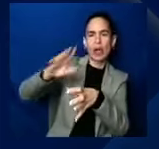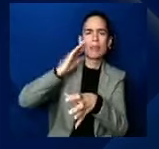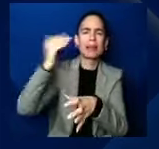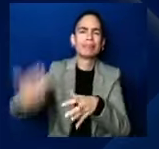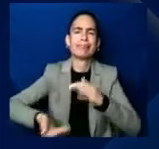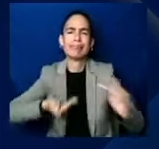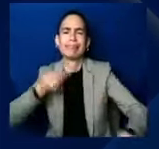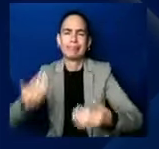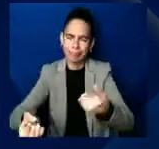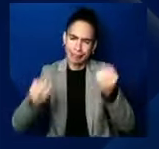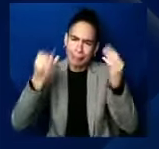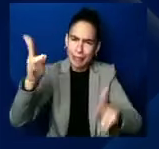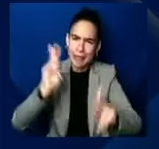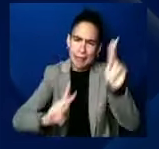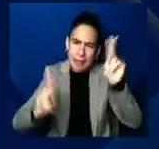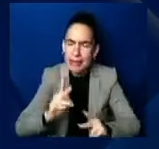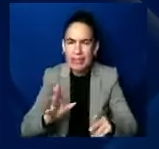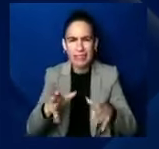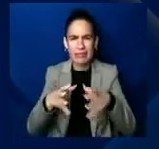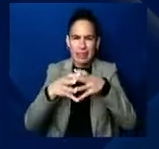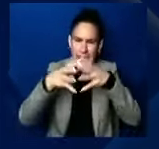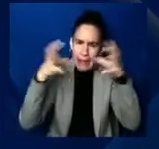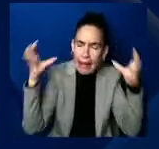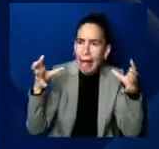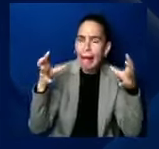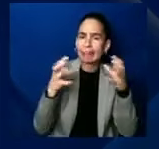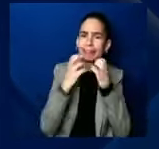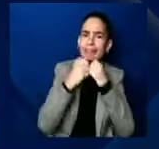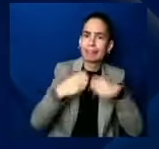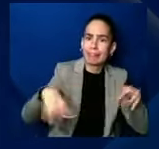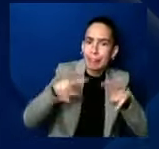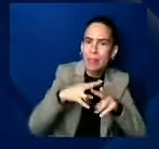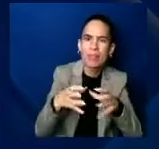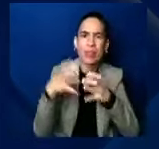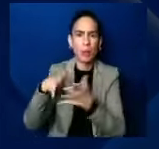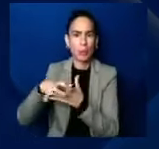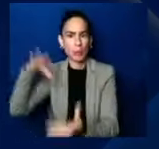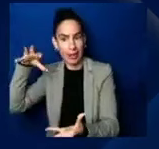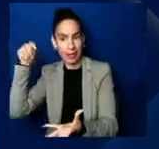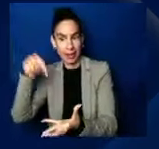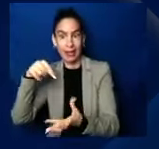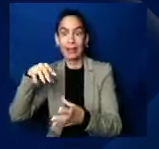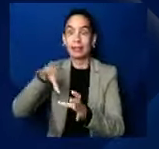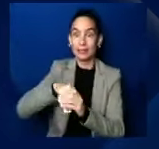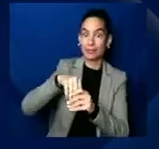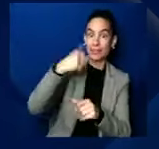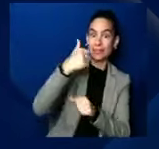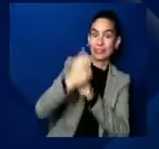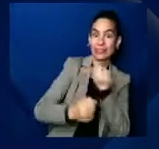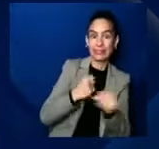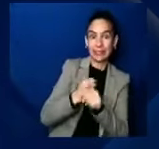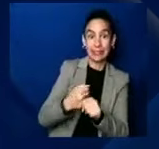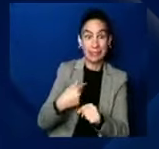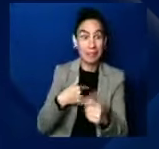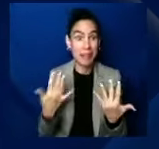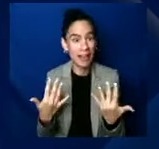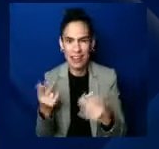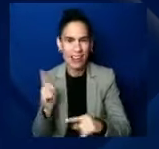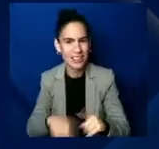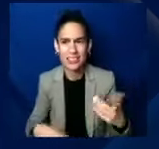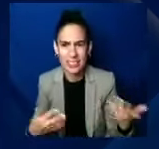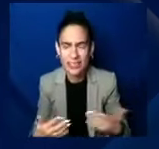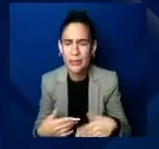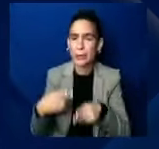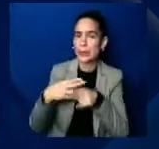value and wealth, but, uh, you know, we don't have that kind of time. And, and the sooner we get solutions that are actually helping,